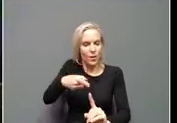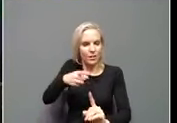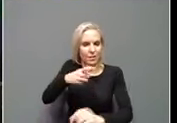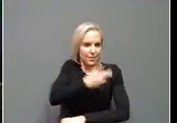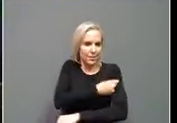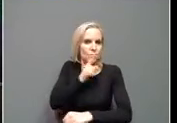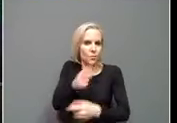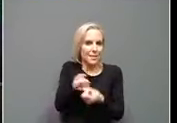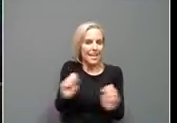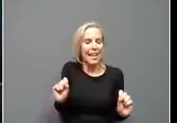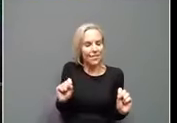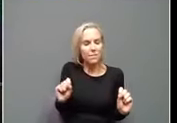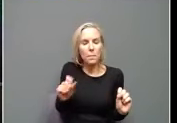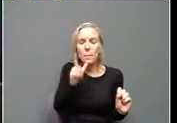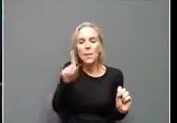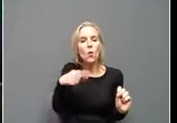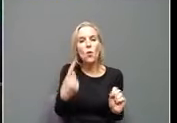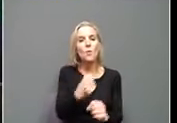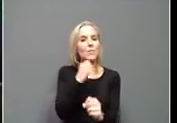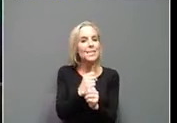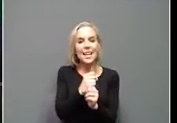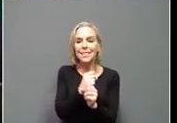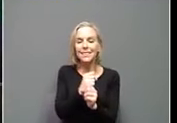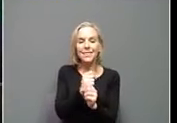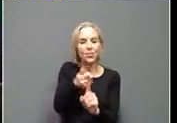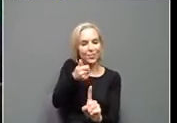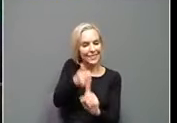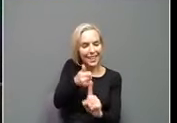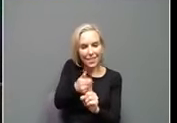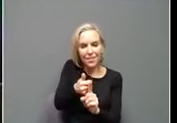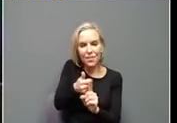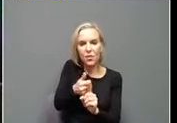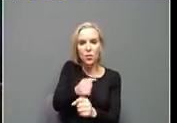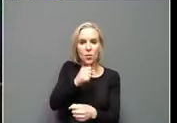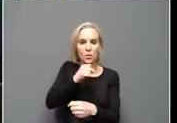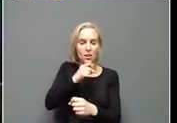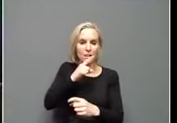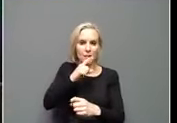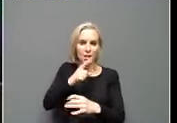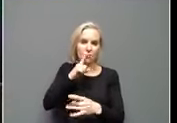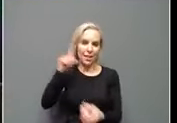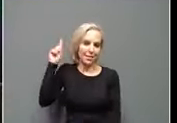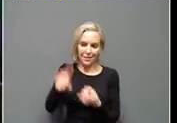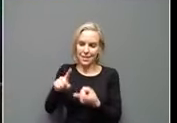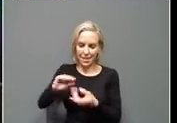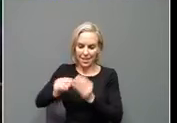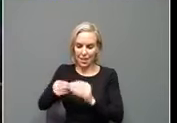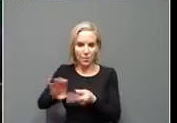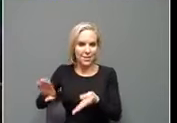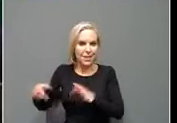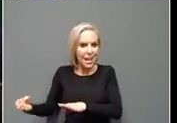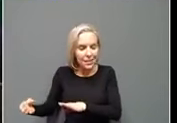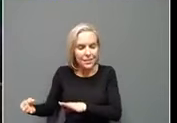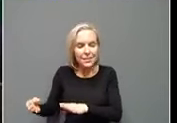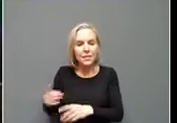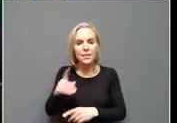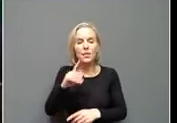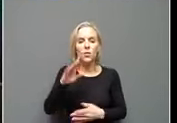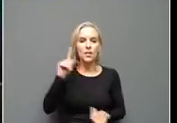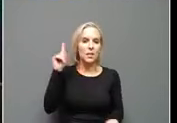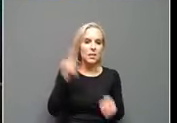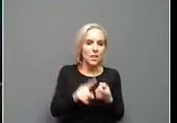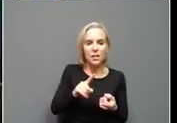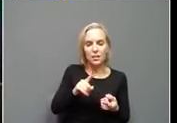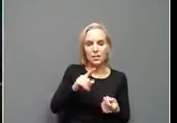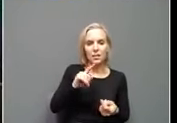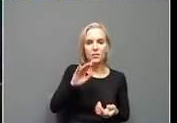It not only protects you, it not only nearly eliminates death and serious illness from this virus.